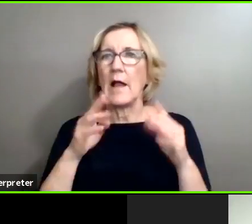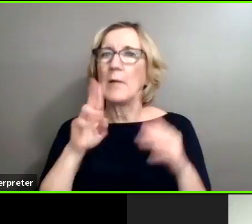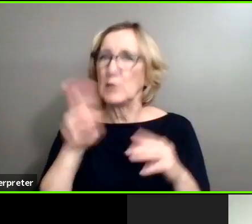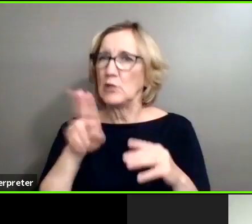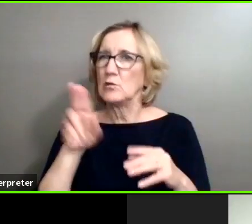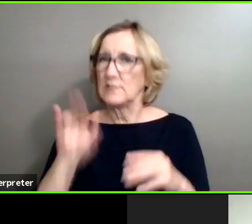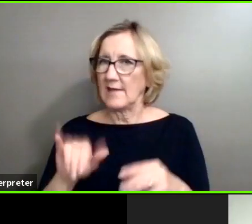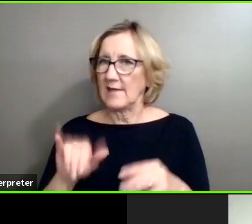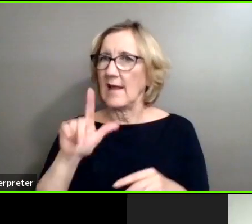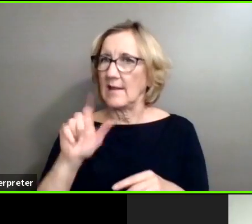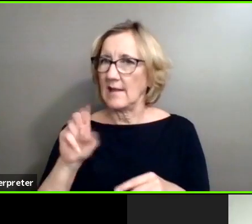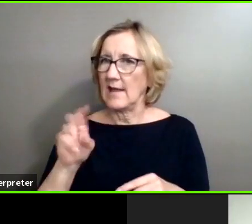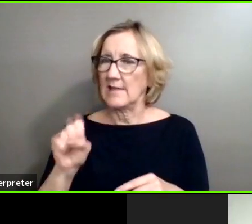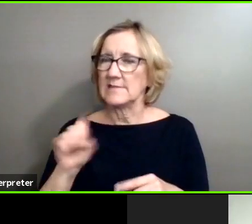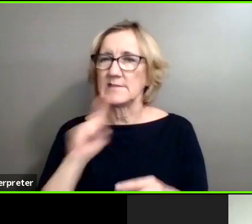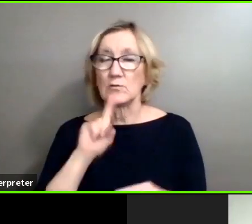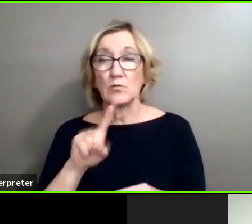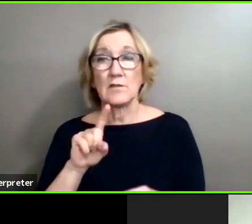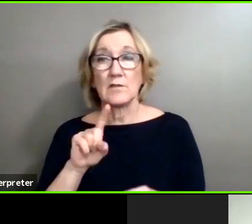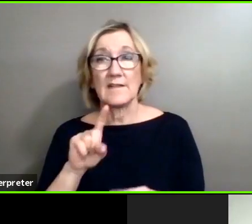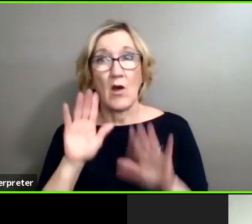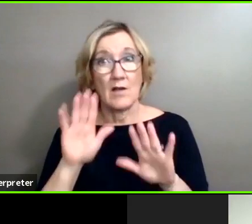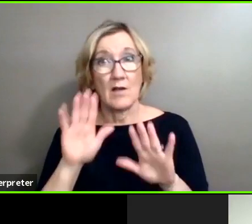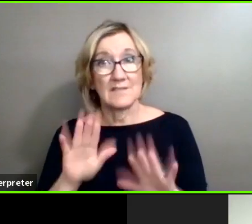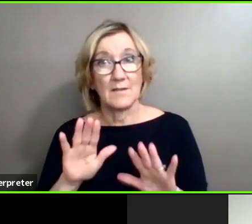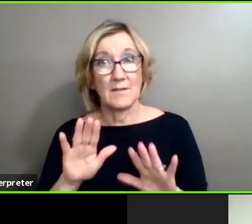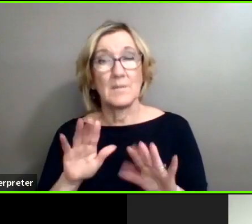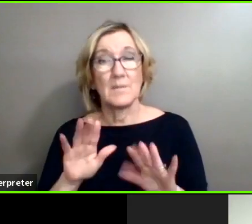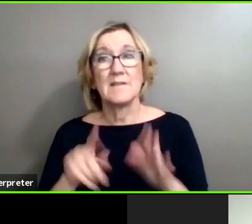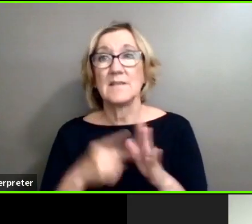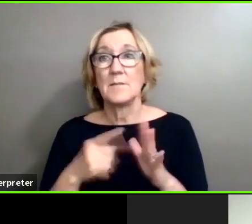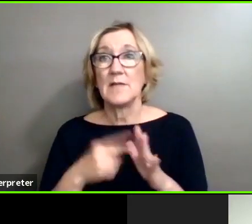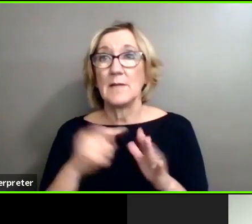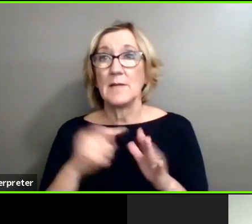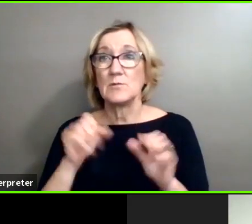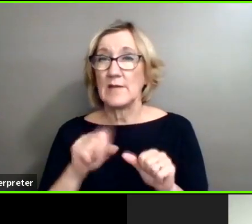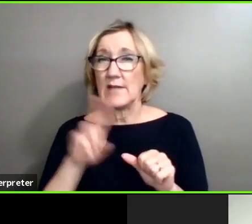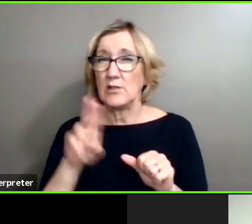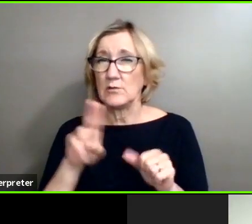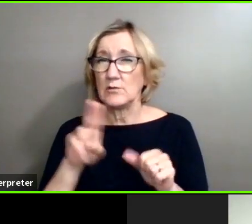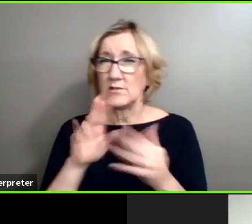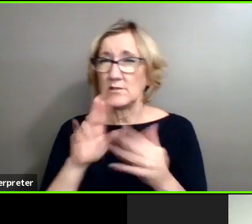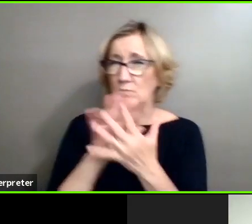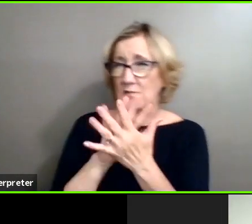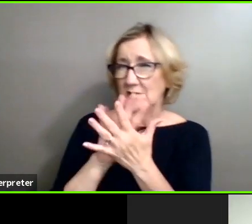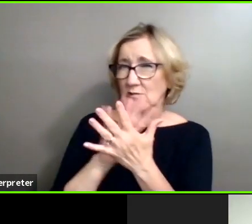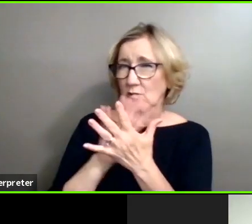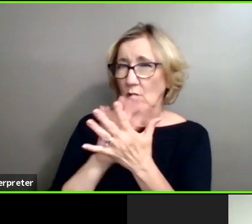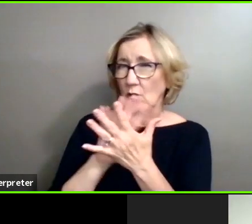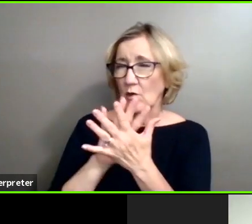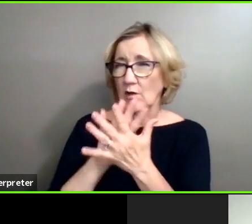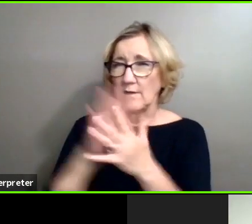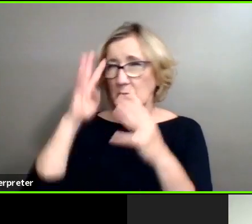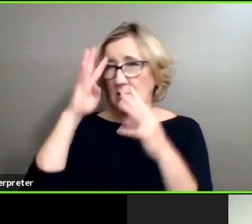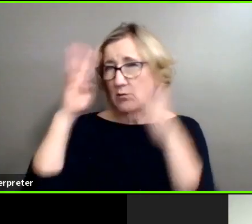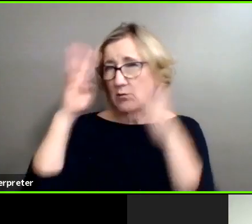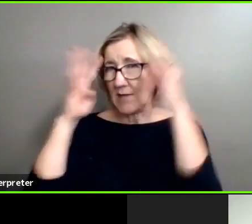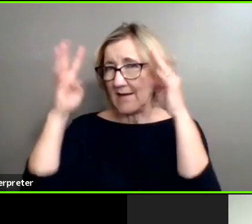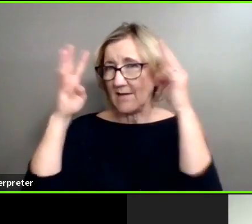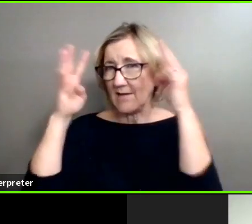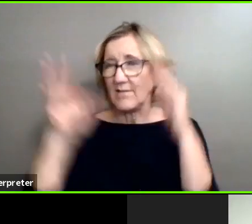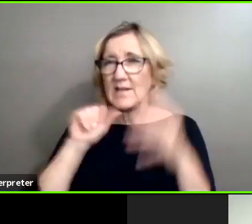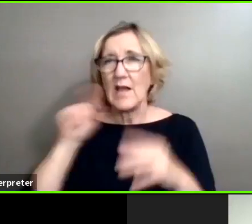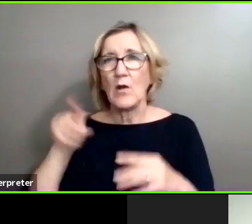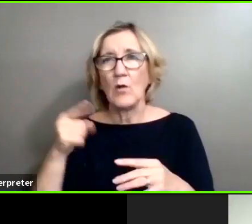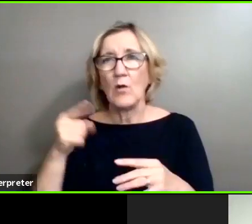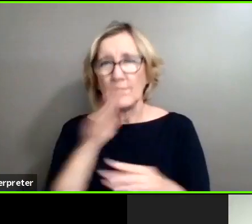It's super awesome. Sometimes you can use it to distort the photo. So, you can use it to be creative, you know, not just use it